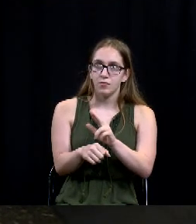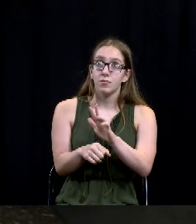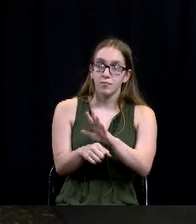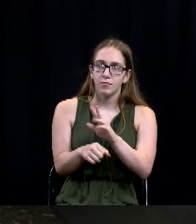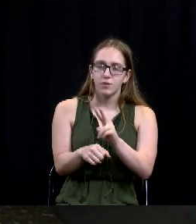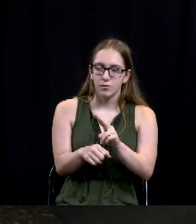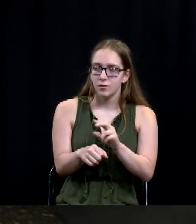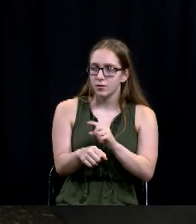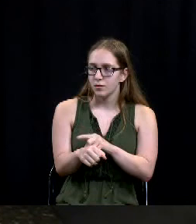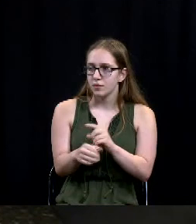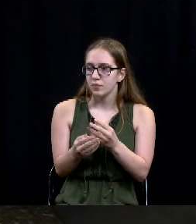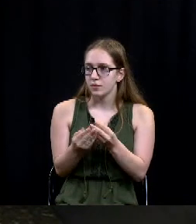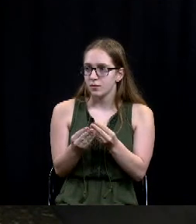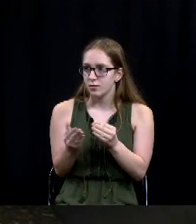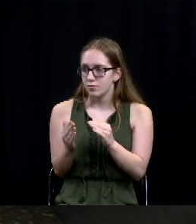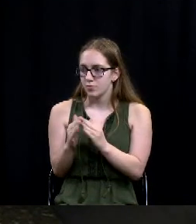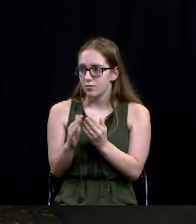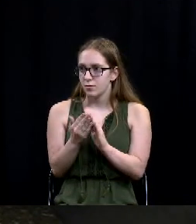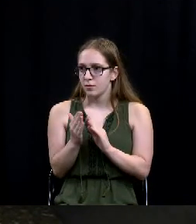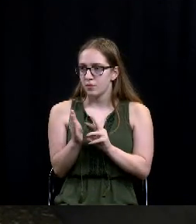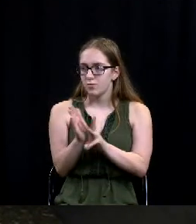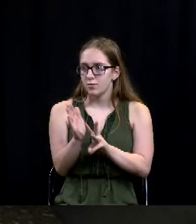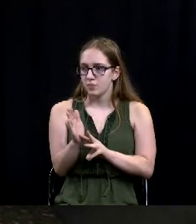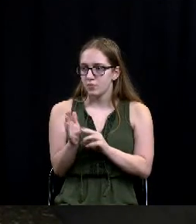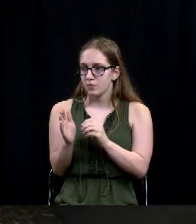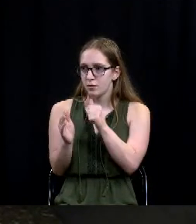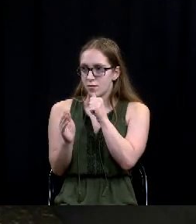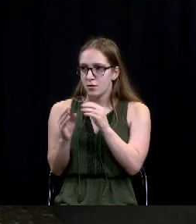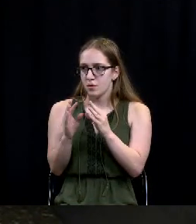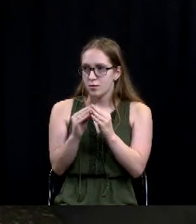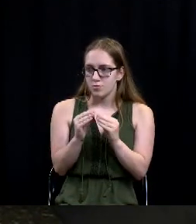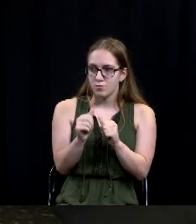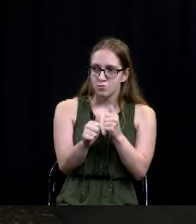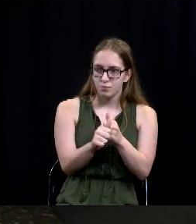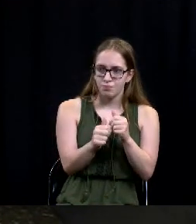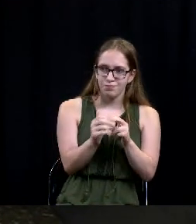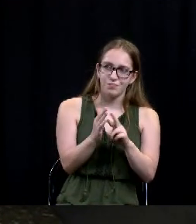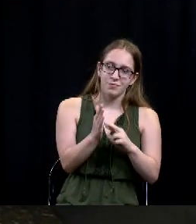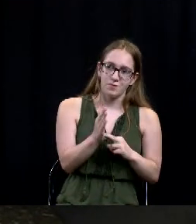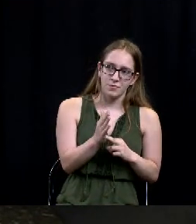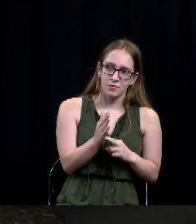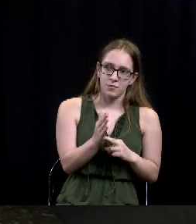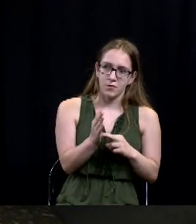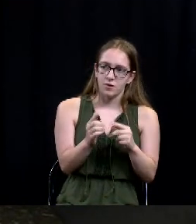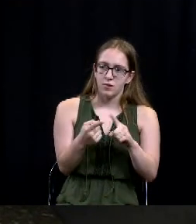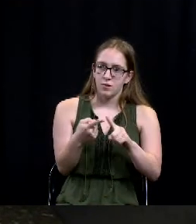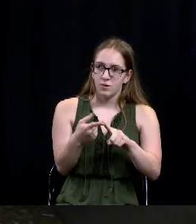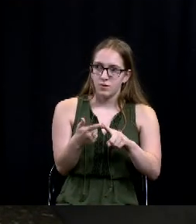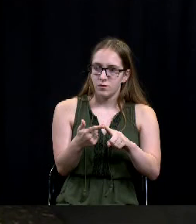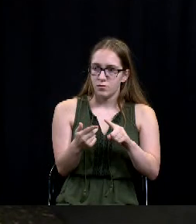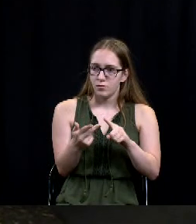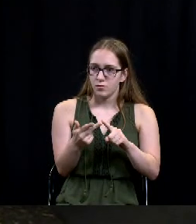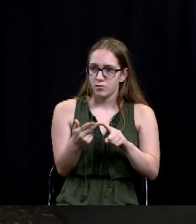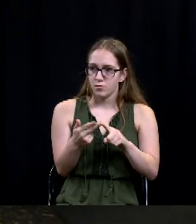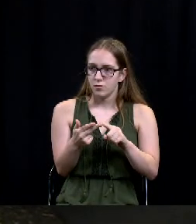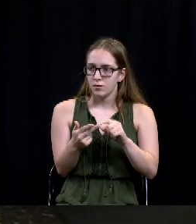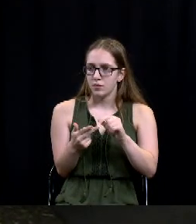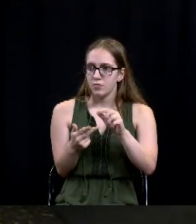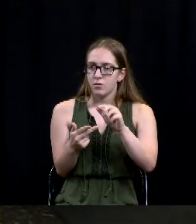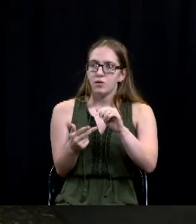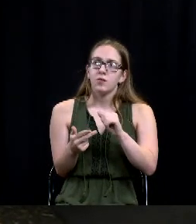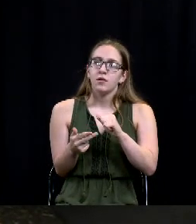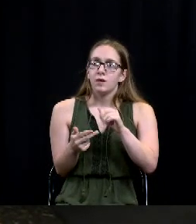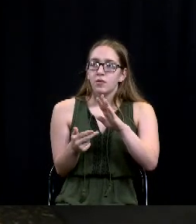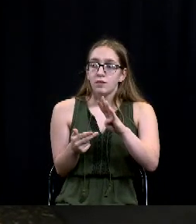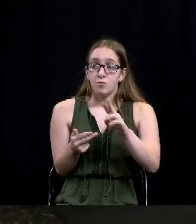given that the city council will go into executive session in accordance with the following provisions one real property texas open meetings act section 551